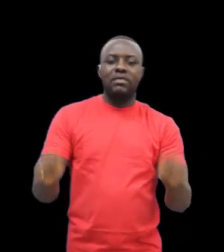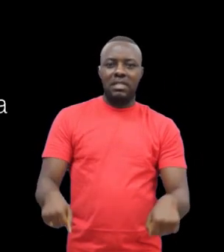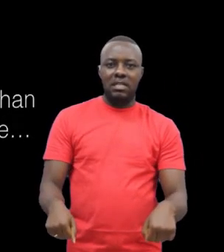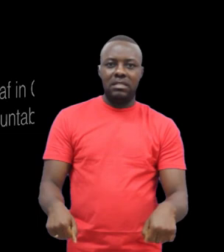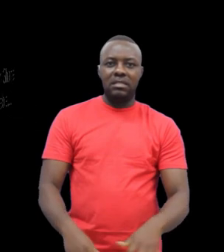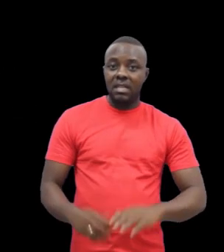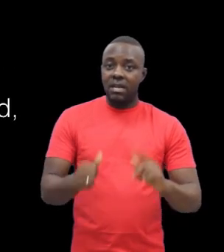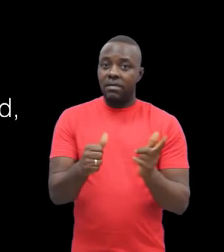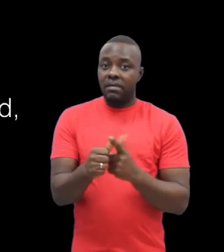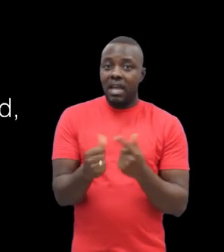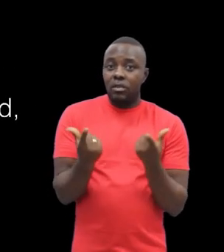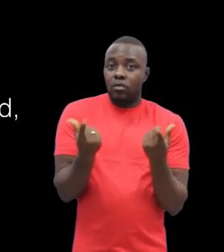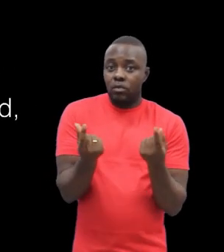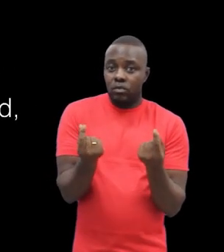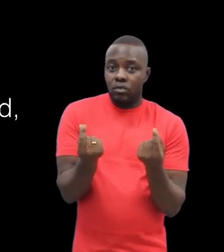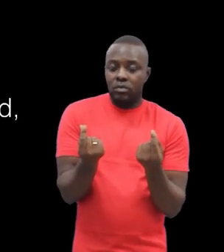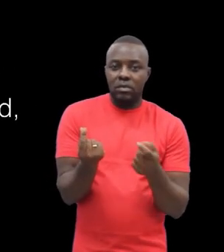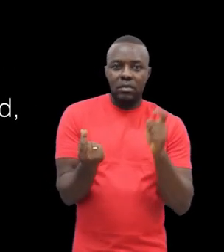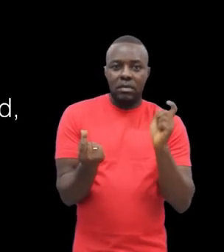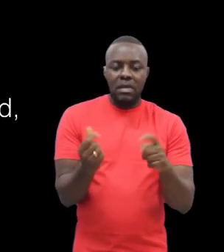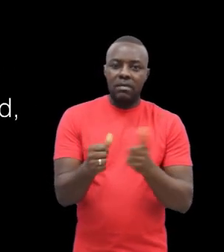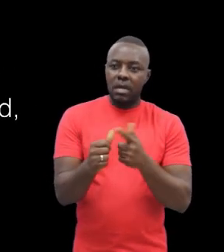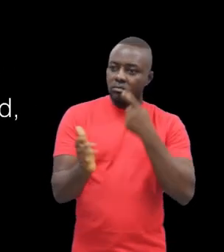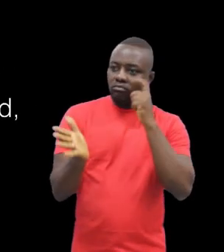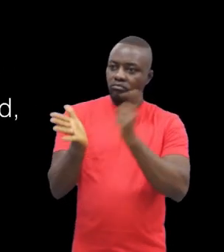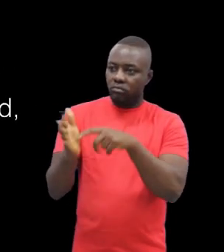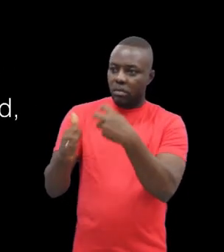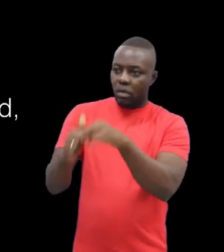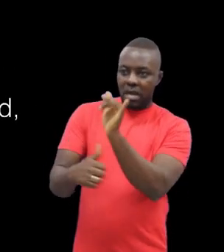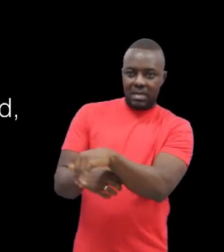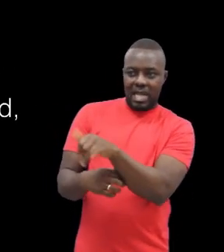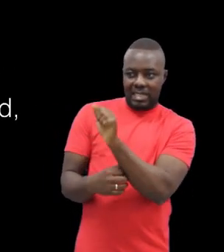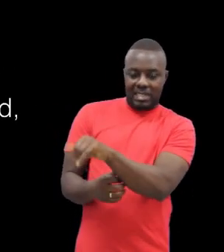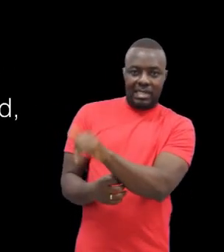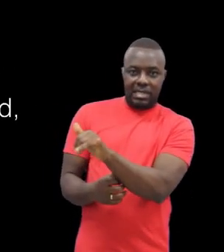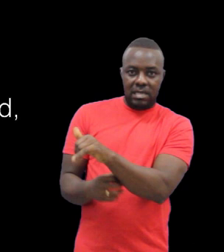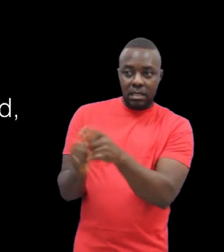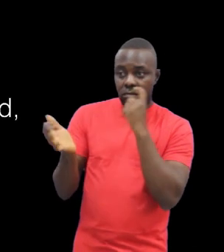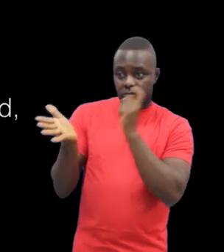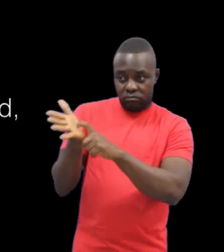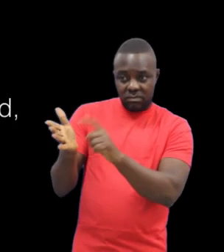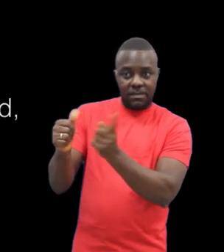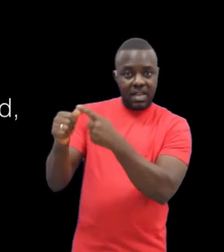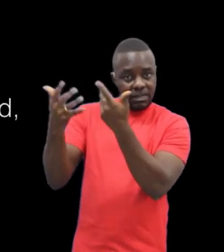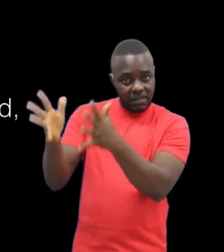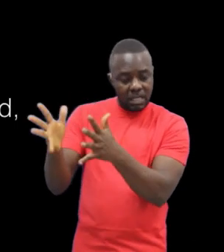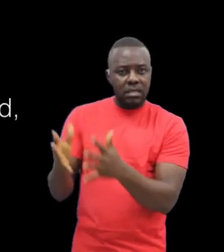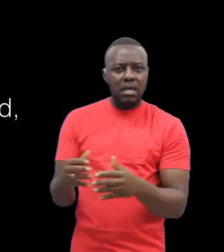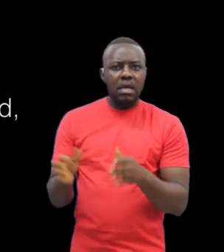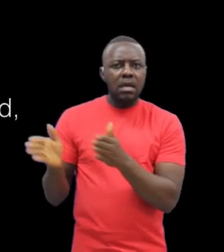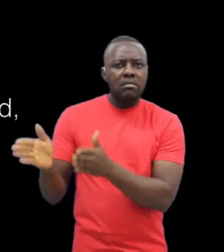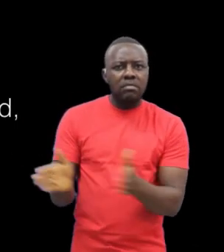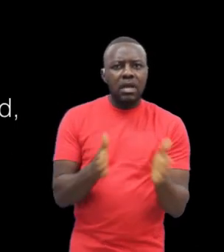They need to be recognized for what they are, and concerted, well-planned efforts